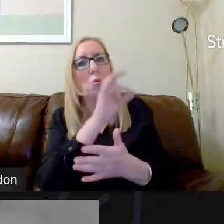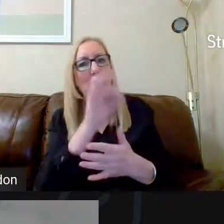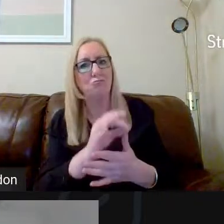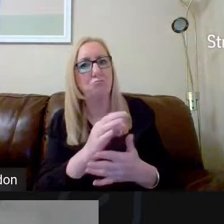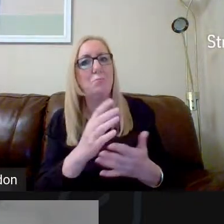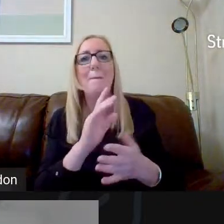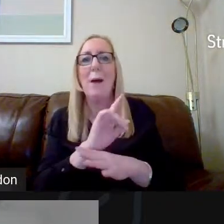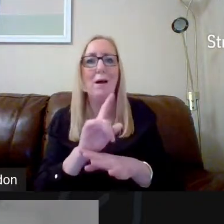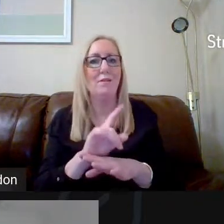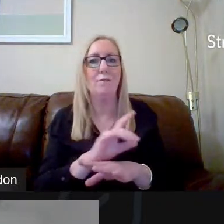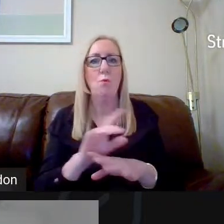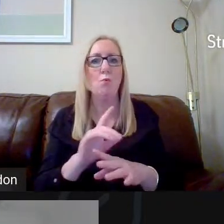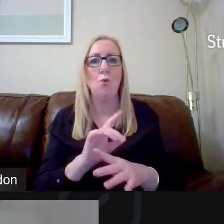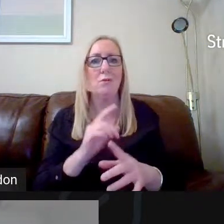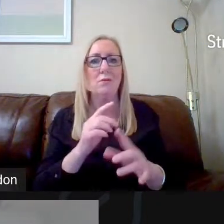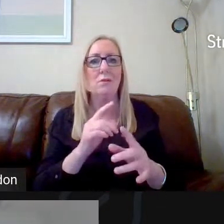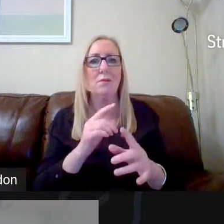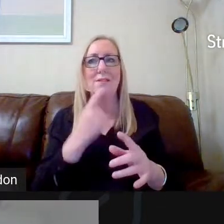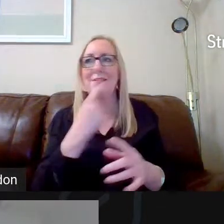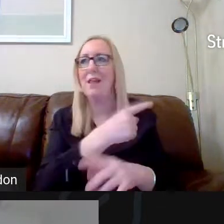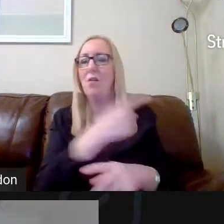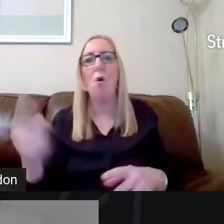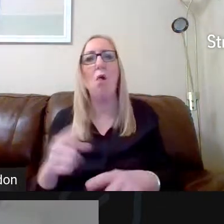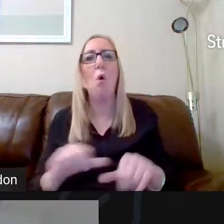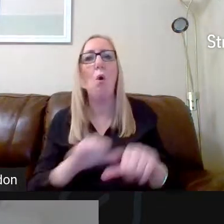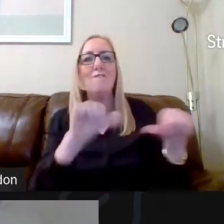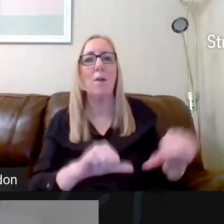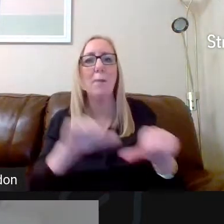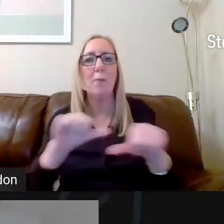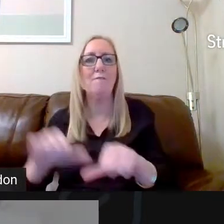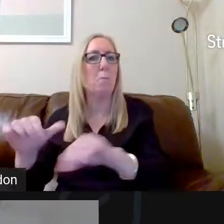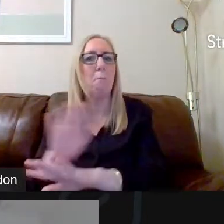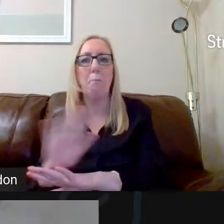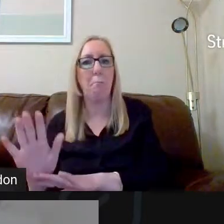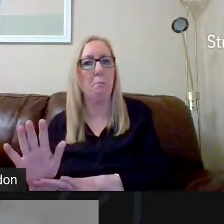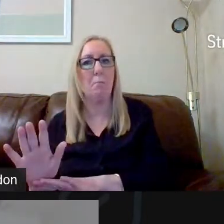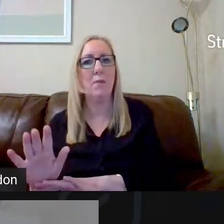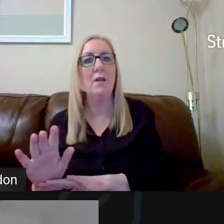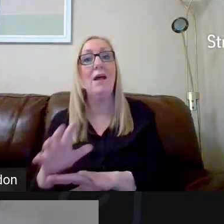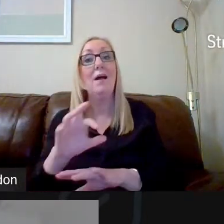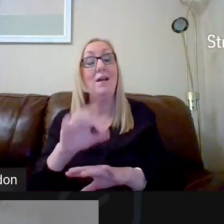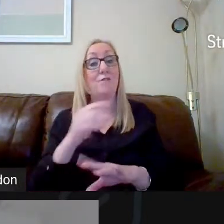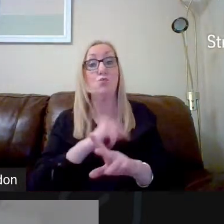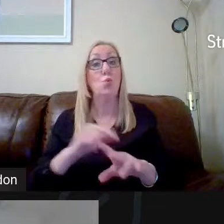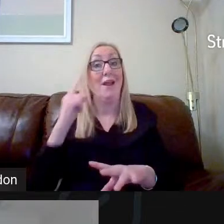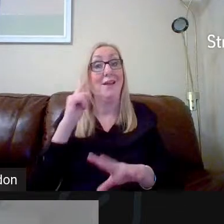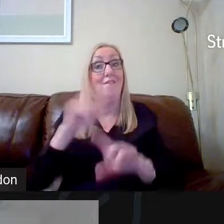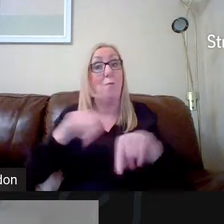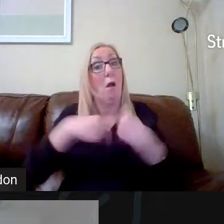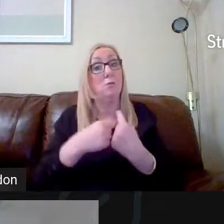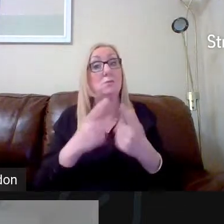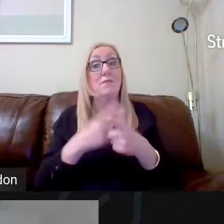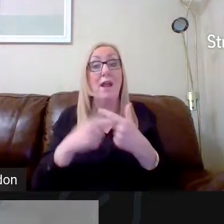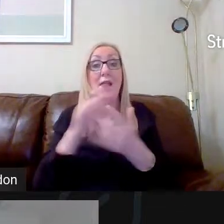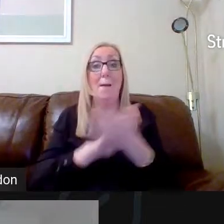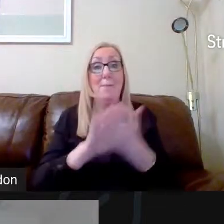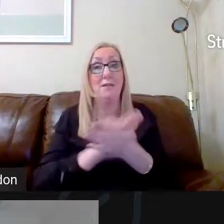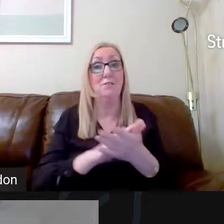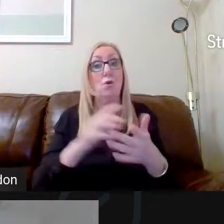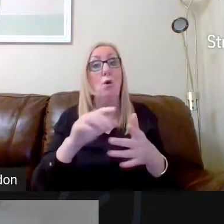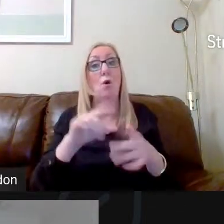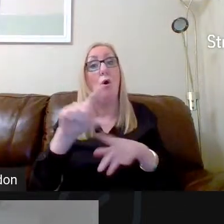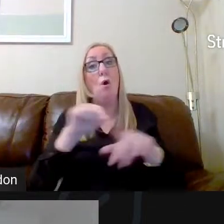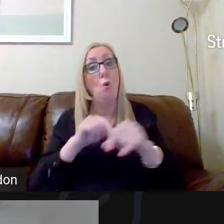feasible to get in contact with every single pupil. So we're hoping that by the time the option